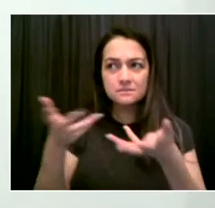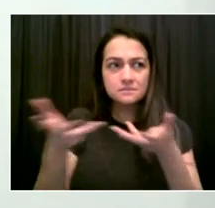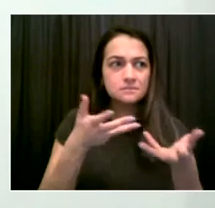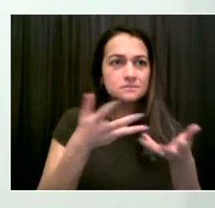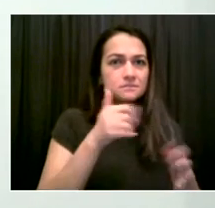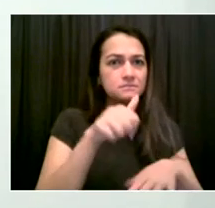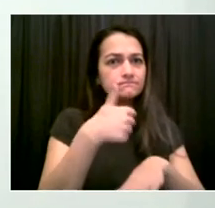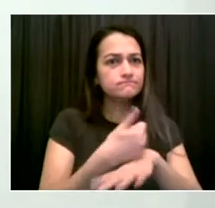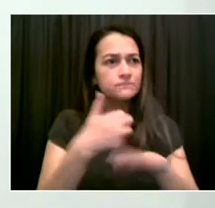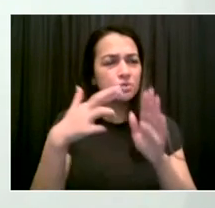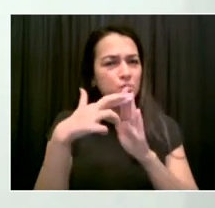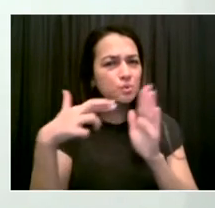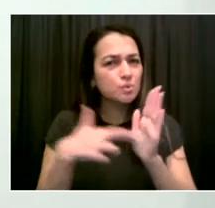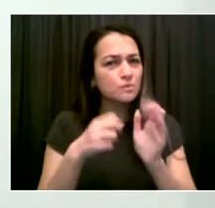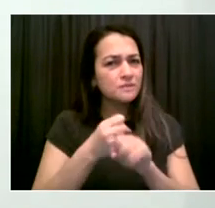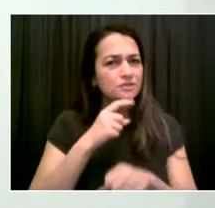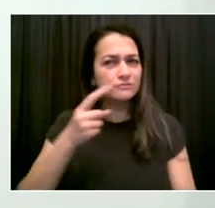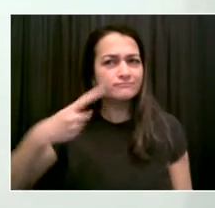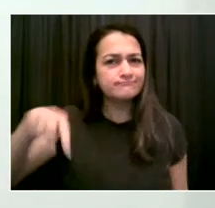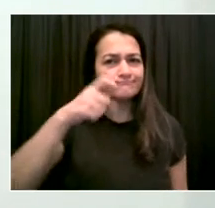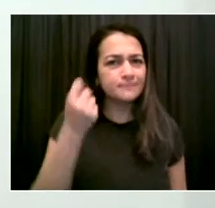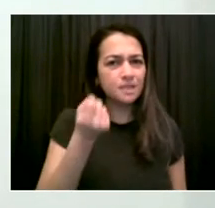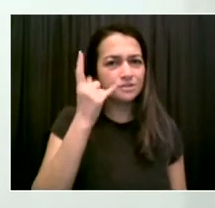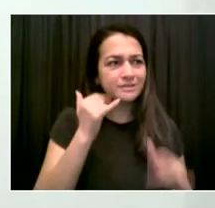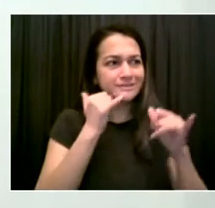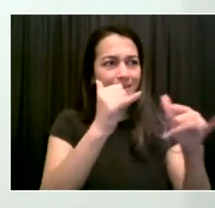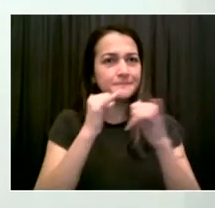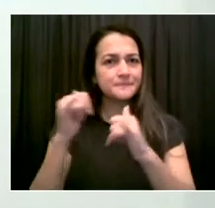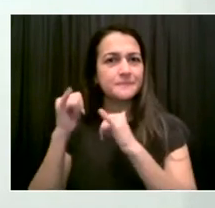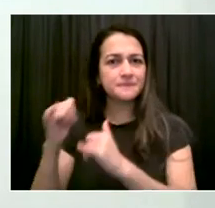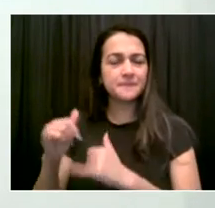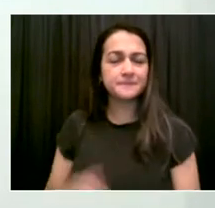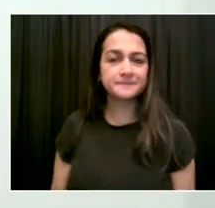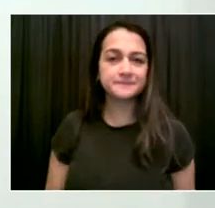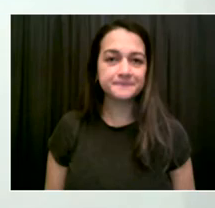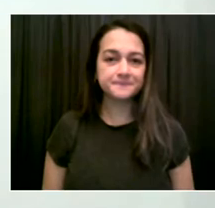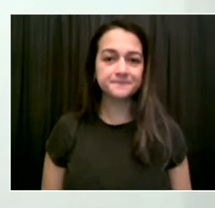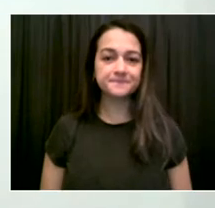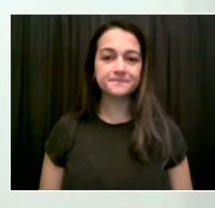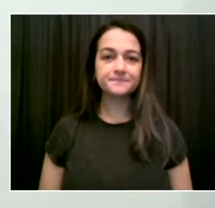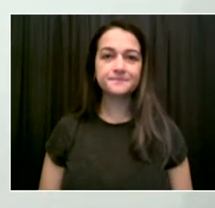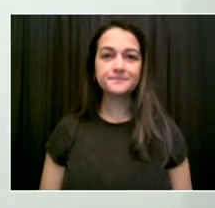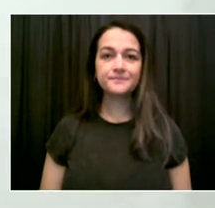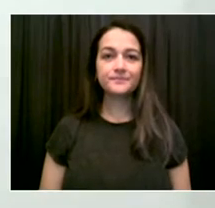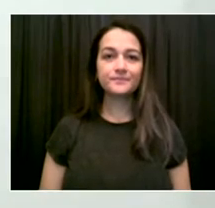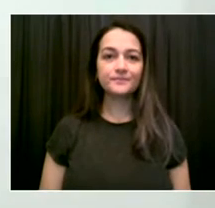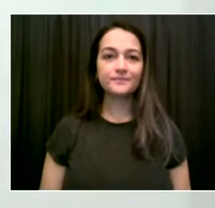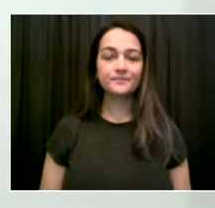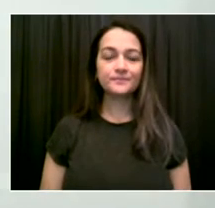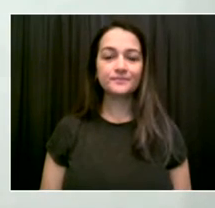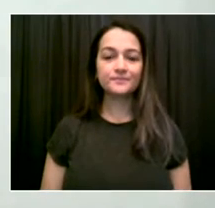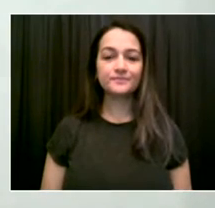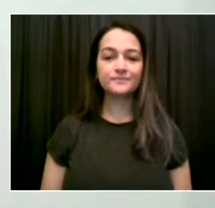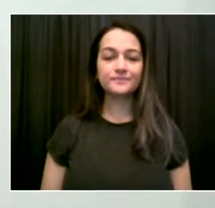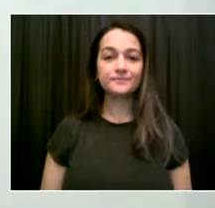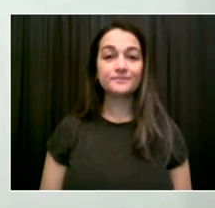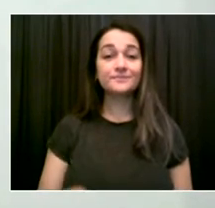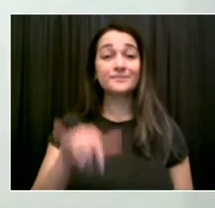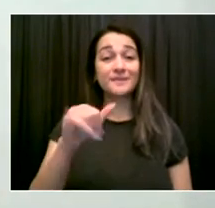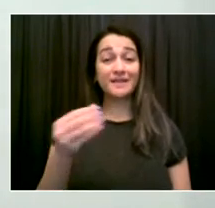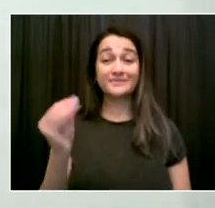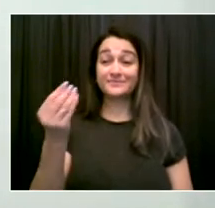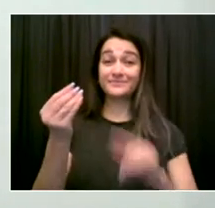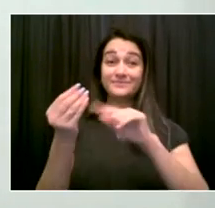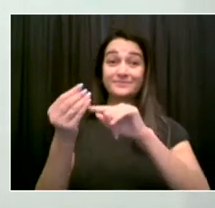and I'm requiring document screening of the vaccination car